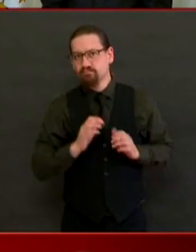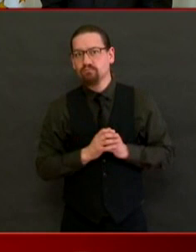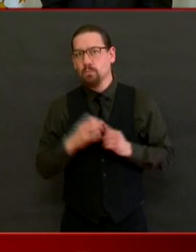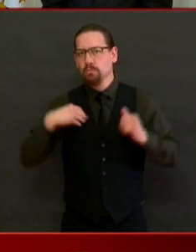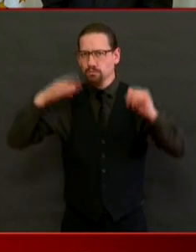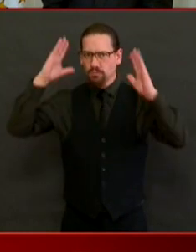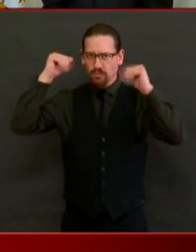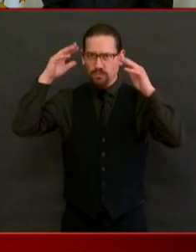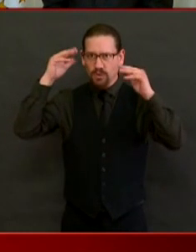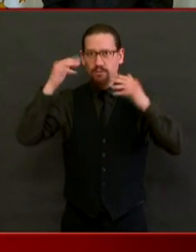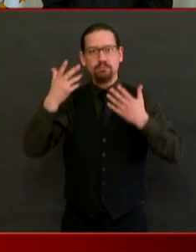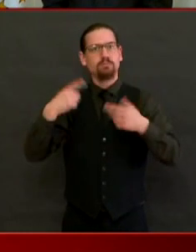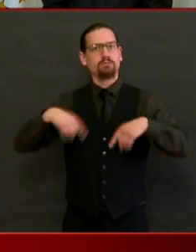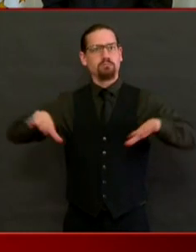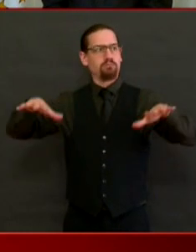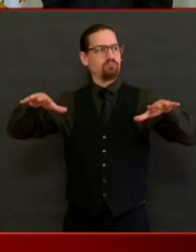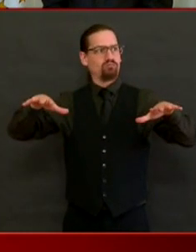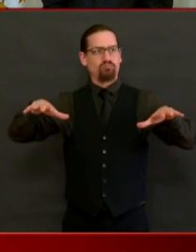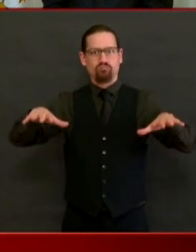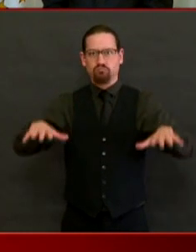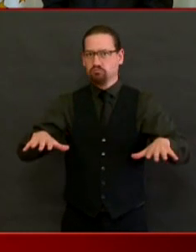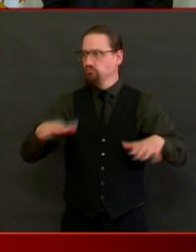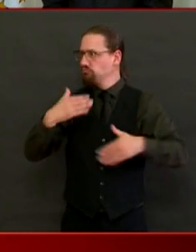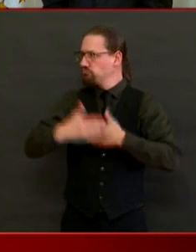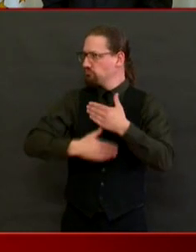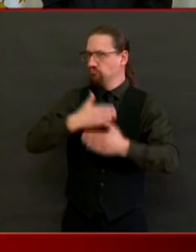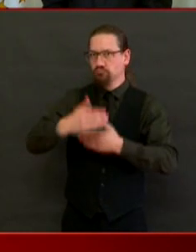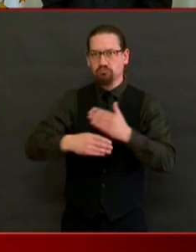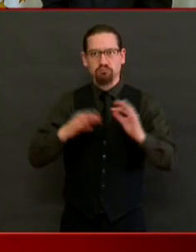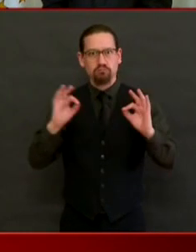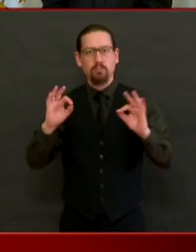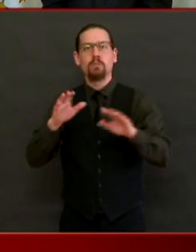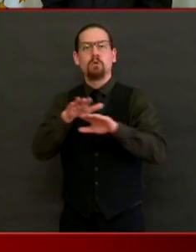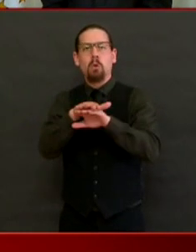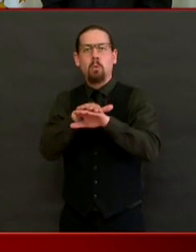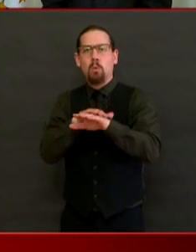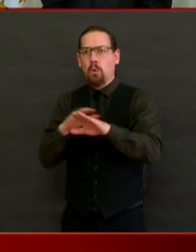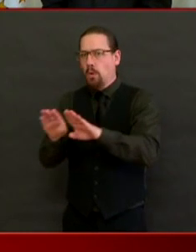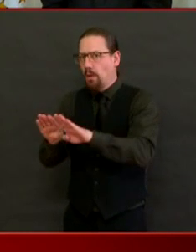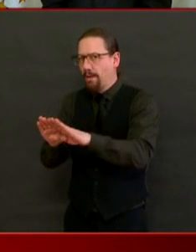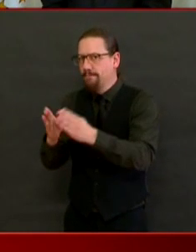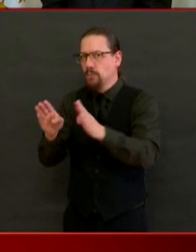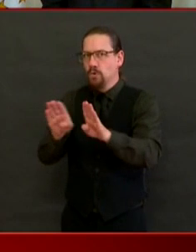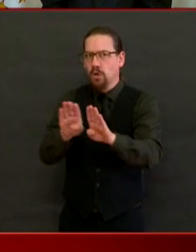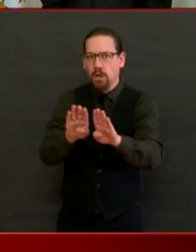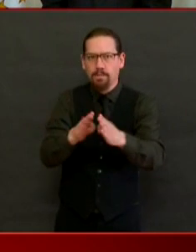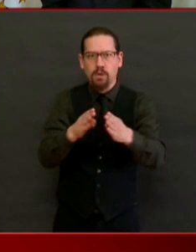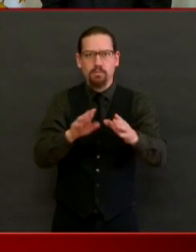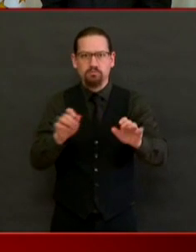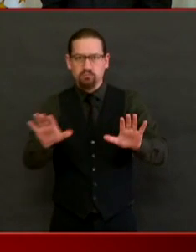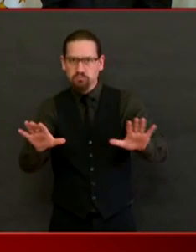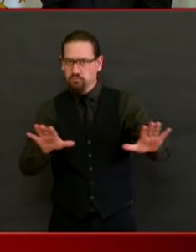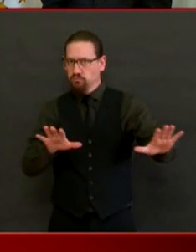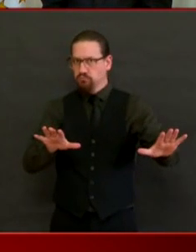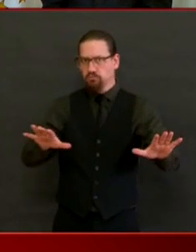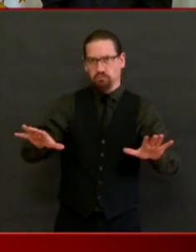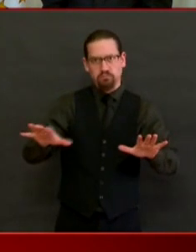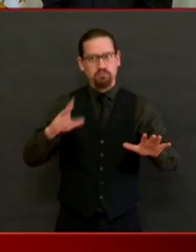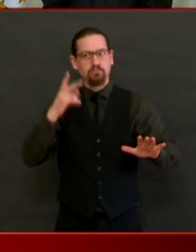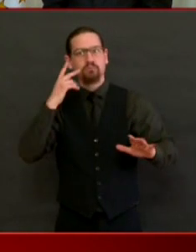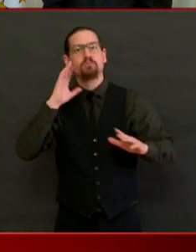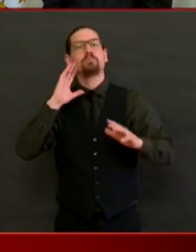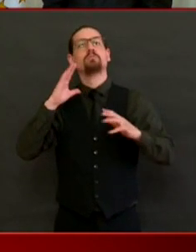relaxing a little bit so we can slowly and in a safe way get back to some semblance of normalcy.